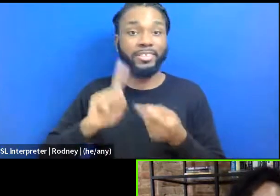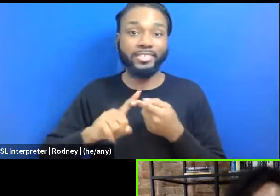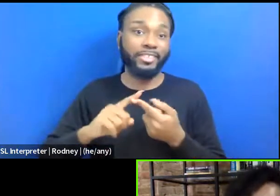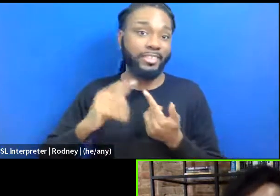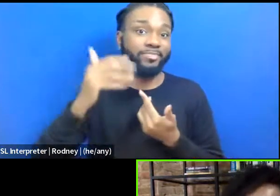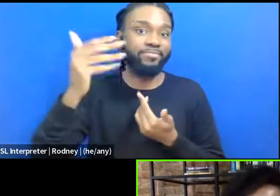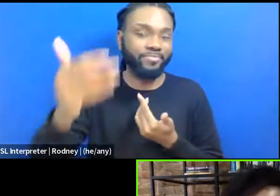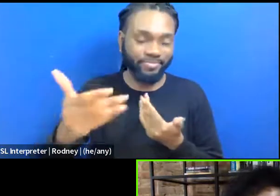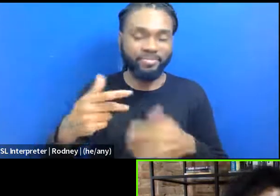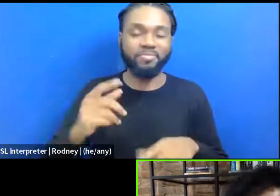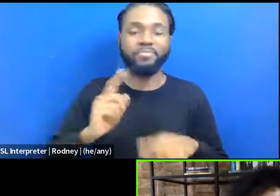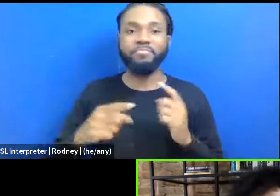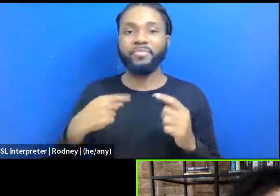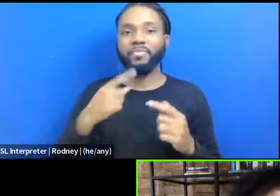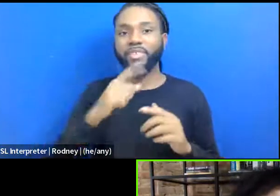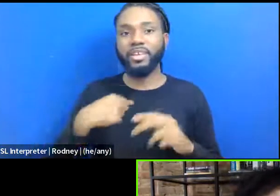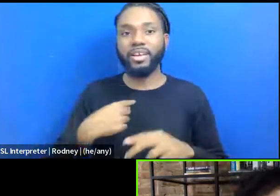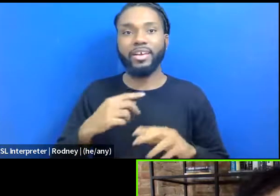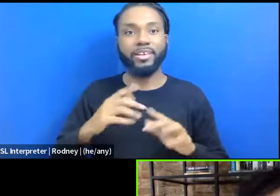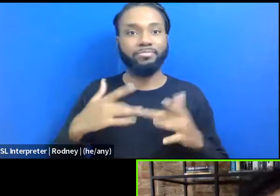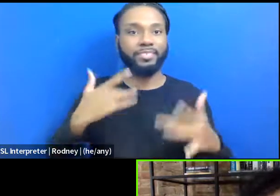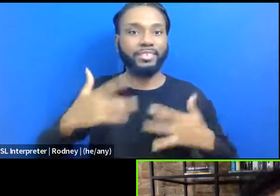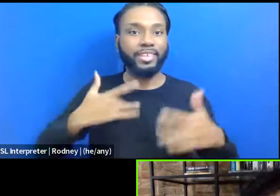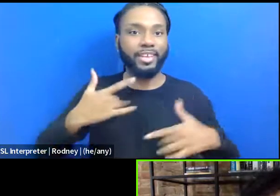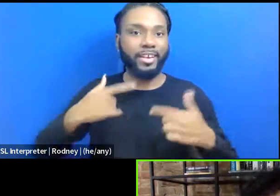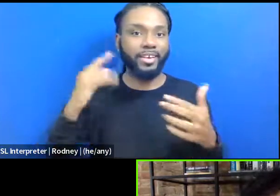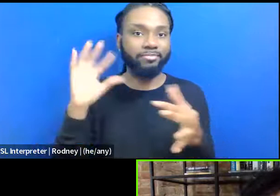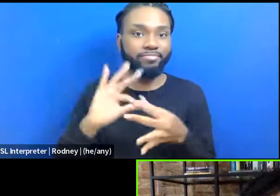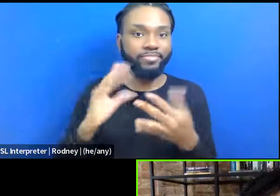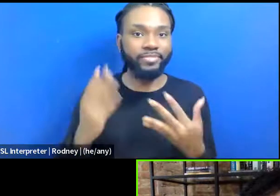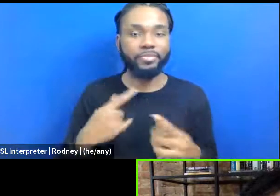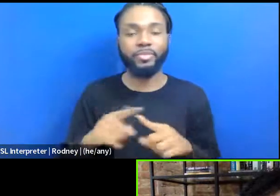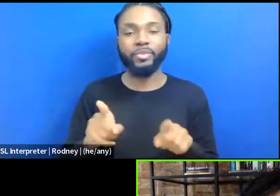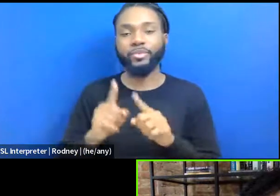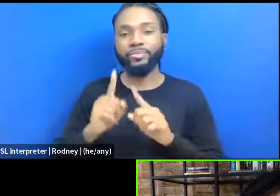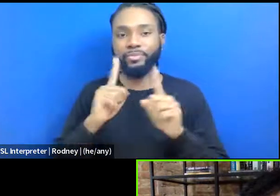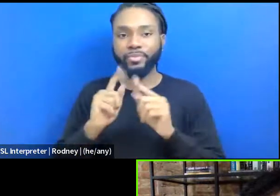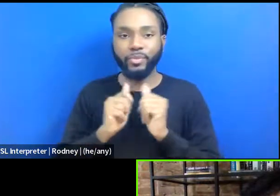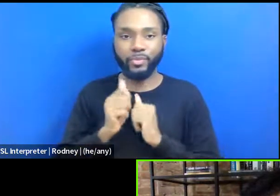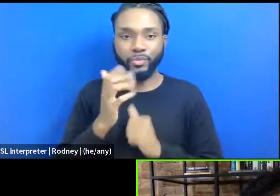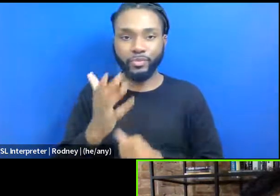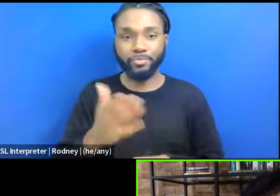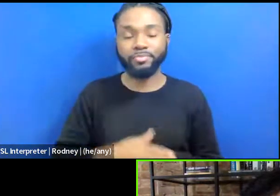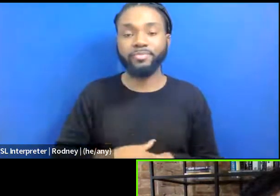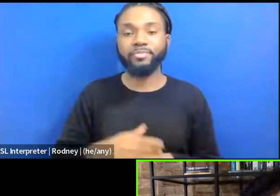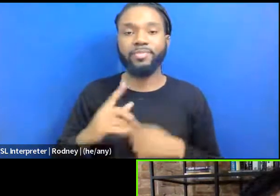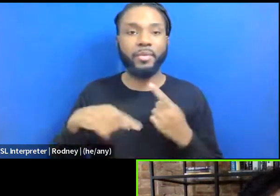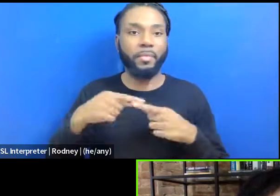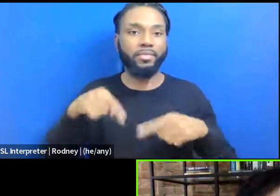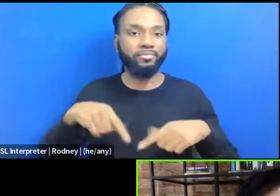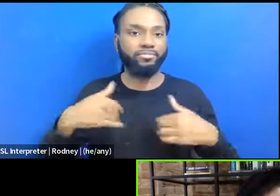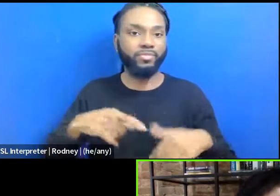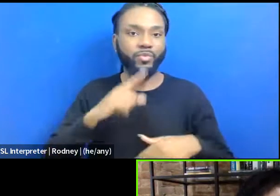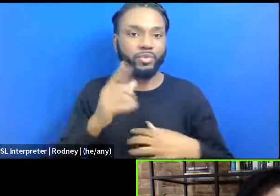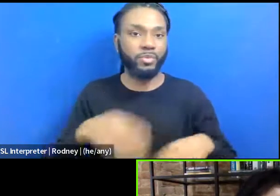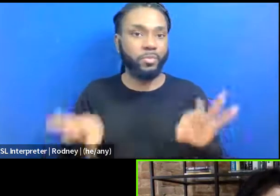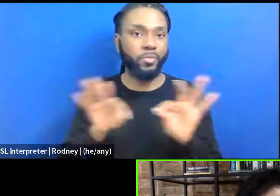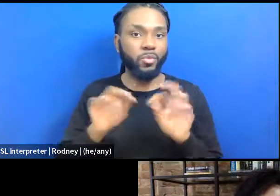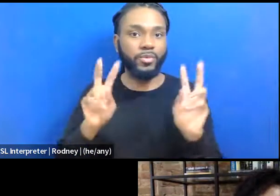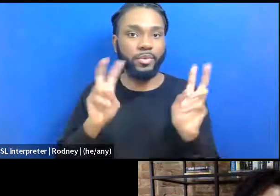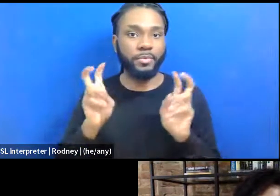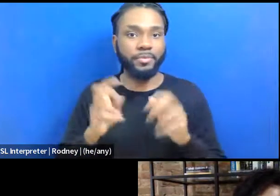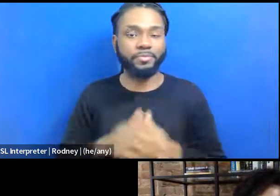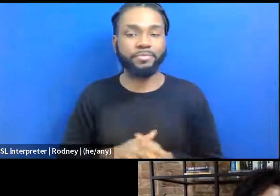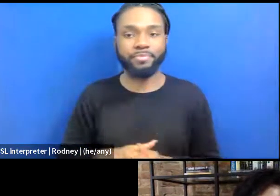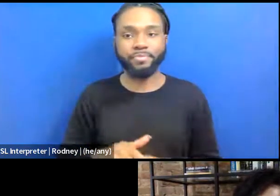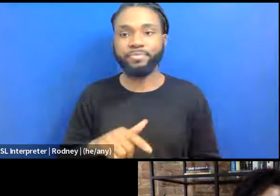But I'm just so excited to be here and to be in conversation with you about such an important topic. Well,